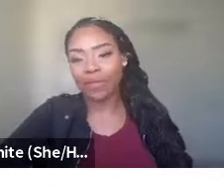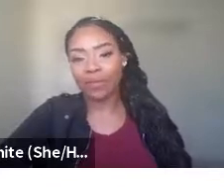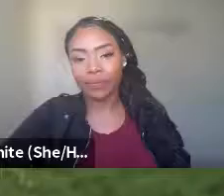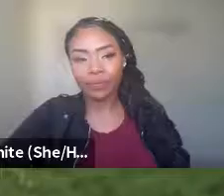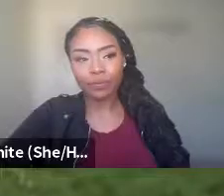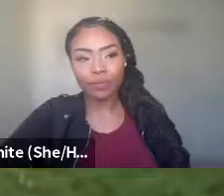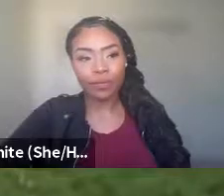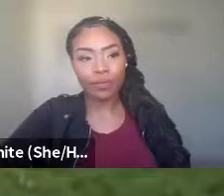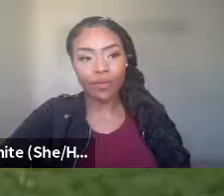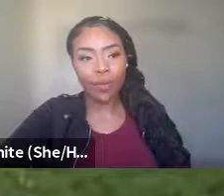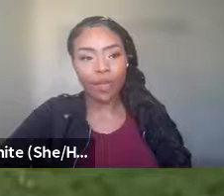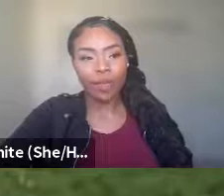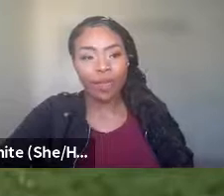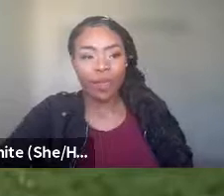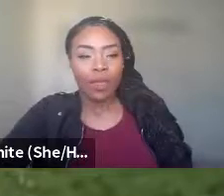successful in.